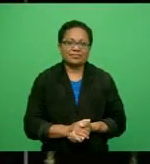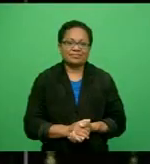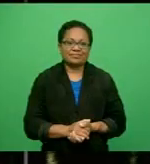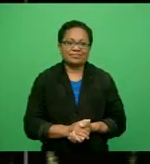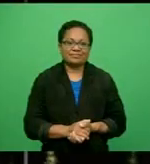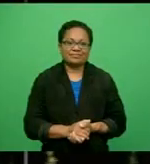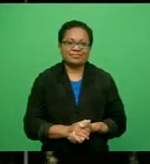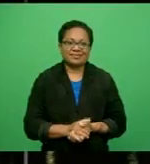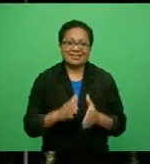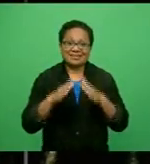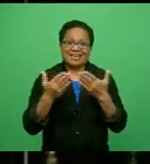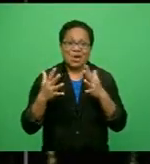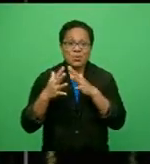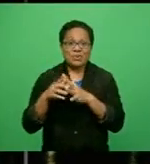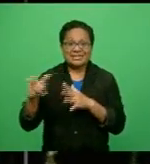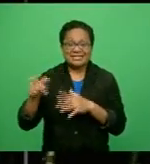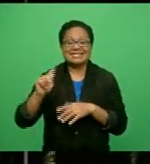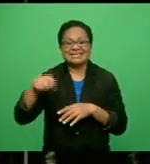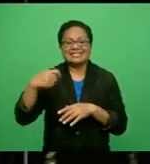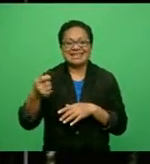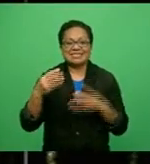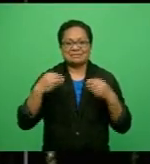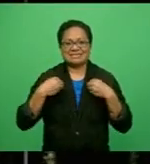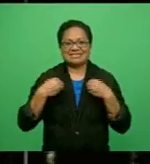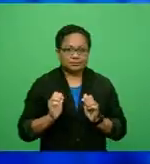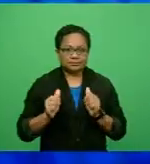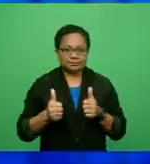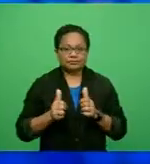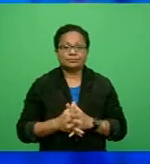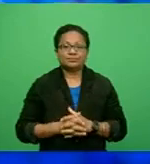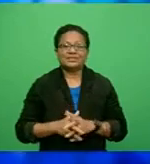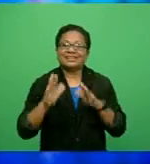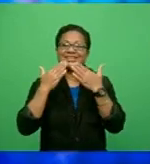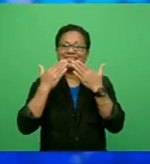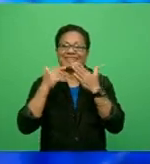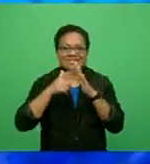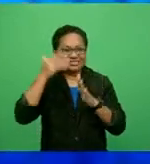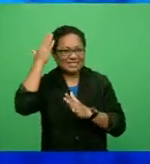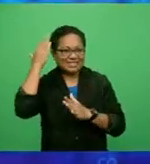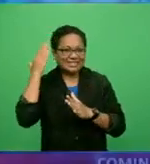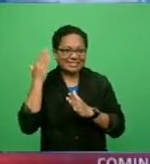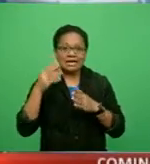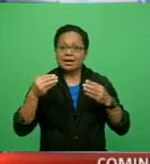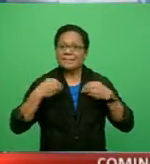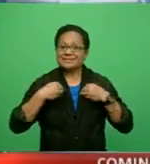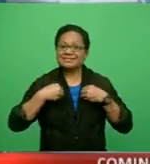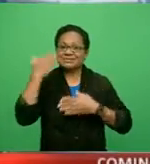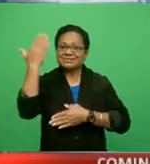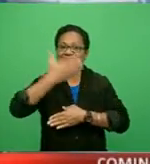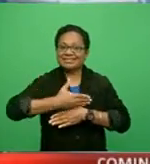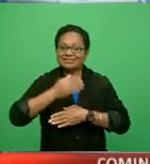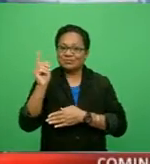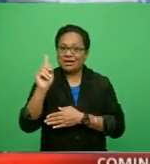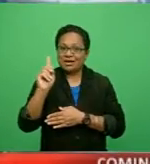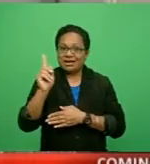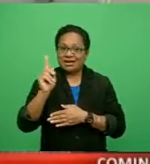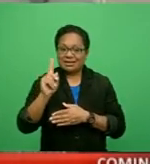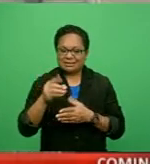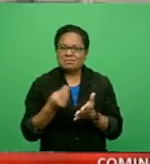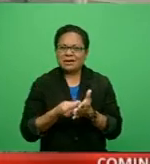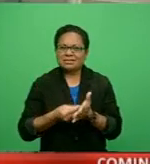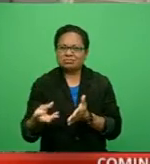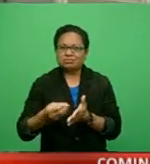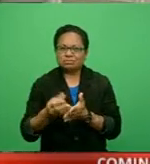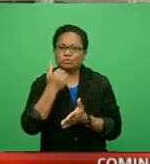And Whitney joins us now. We're the latest in business. Thanks, Jackie. Coming up in business tonight, liquidity reaches